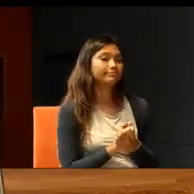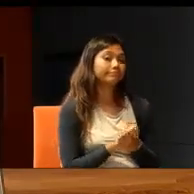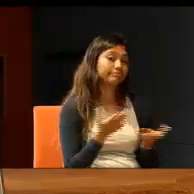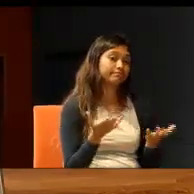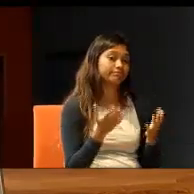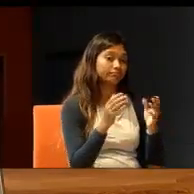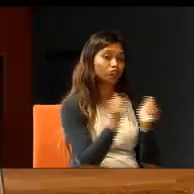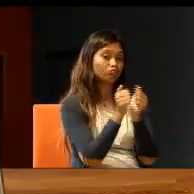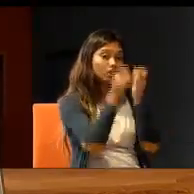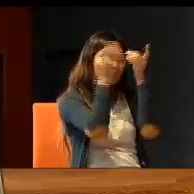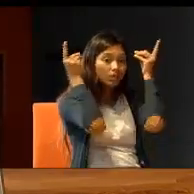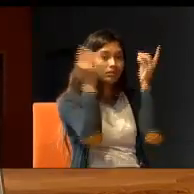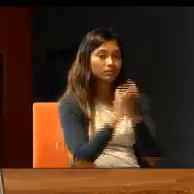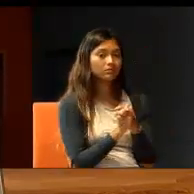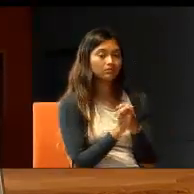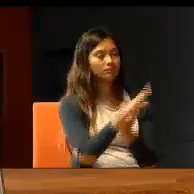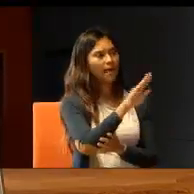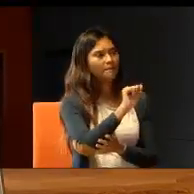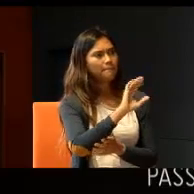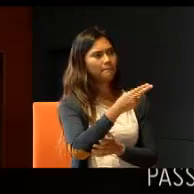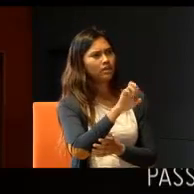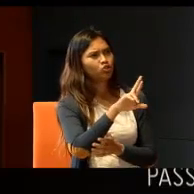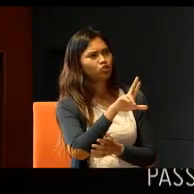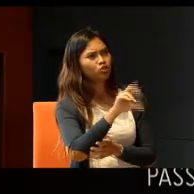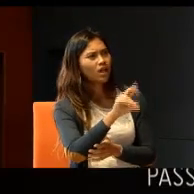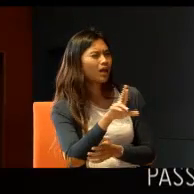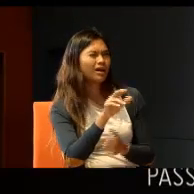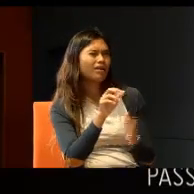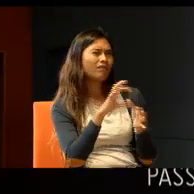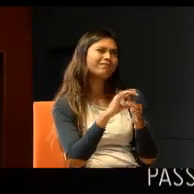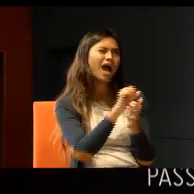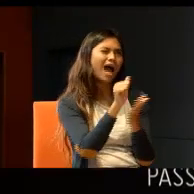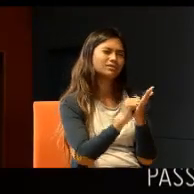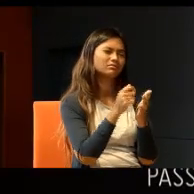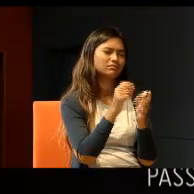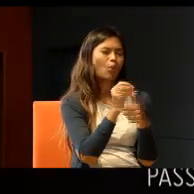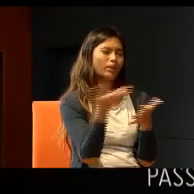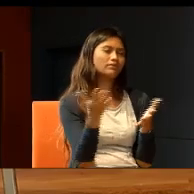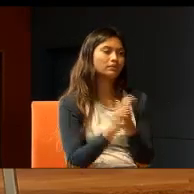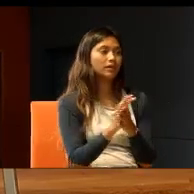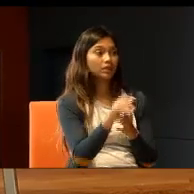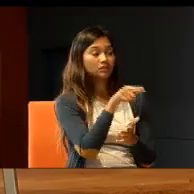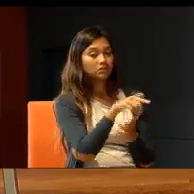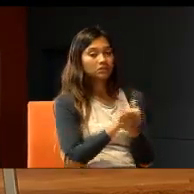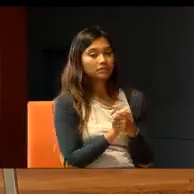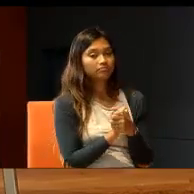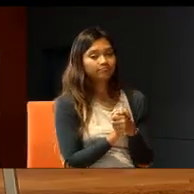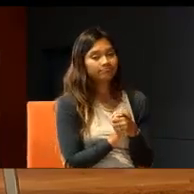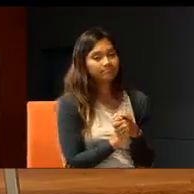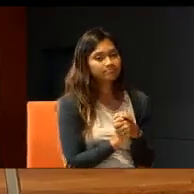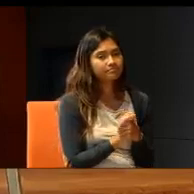A degree. A regular subject. Bachelor of Arts, whatever. And he was paid, I think